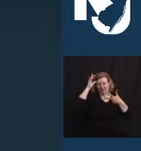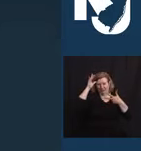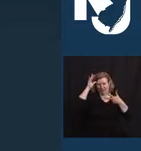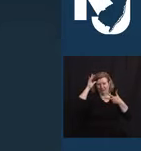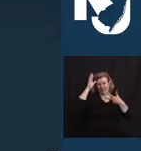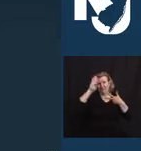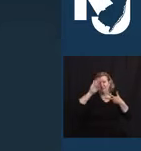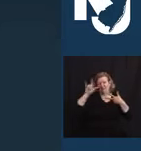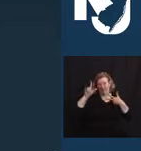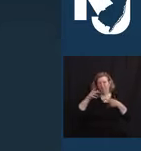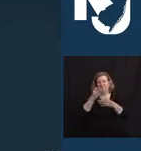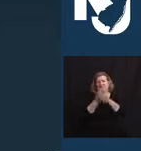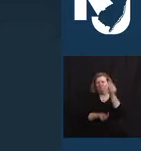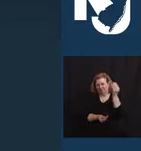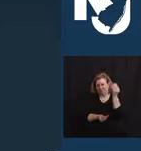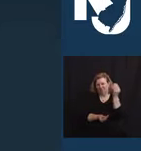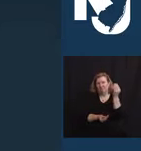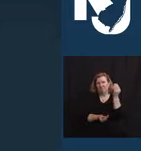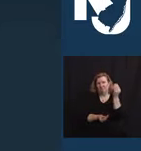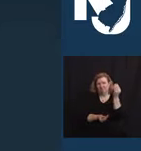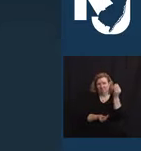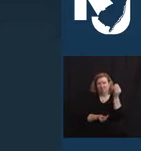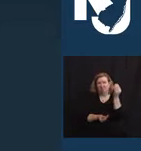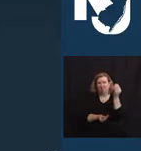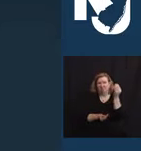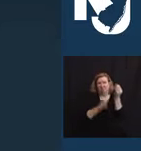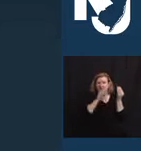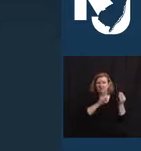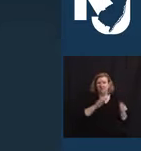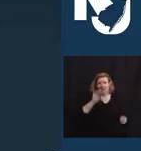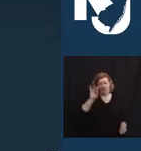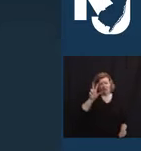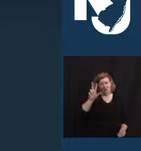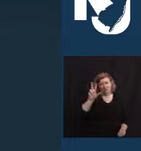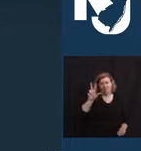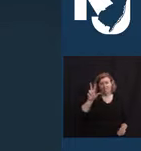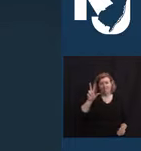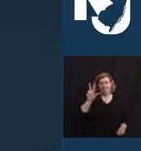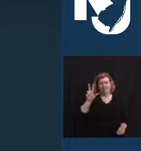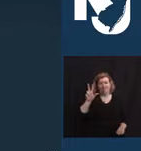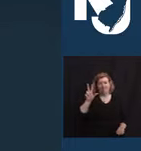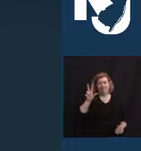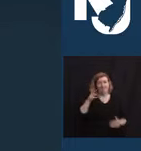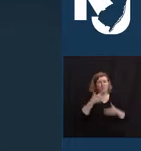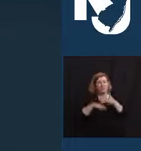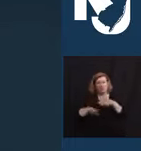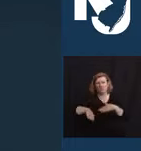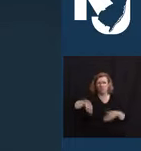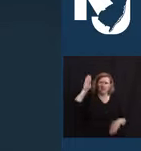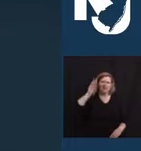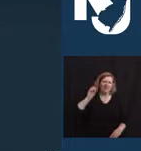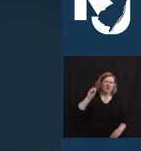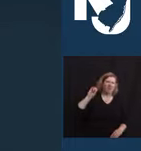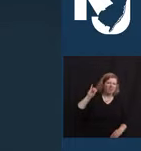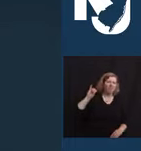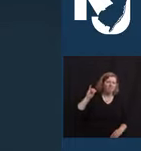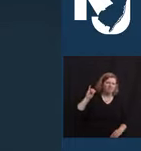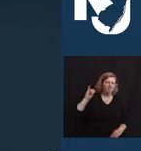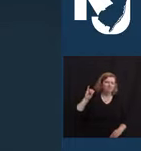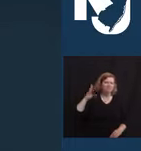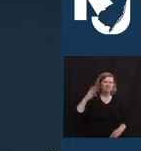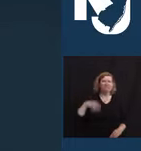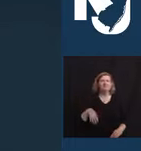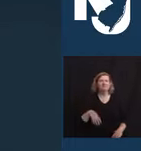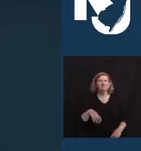patriarch on the left, Bill, at the age of 83. Also born and raised on Staten Island after a stint as a cook in the U